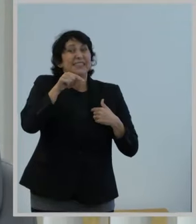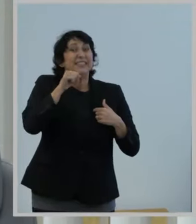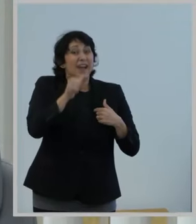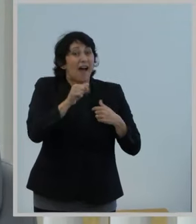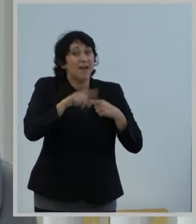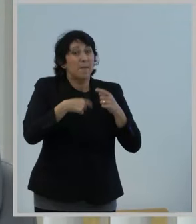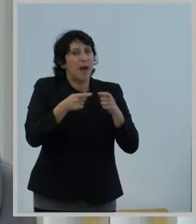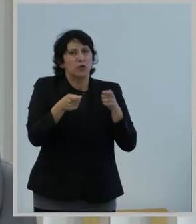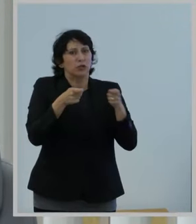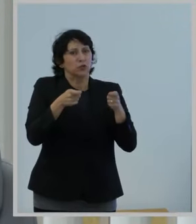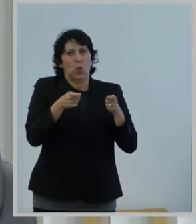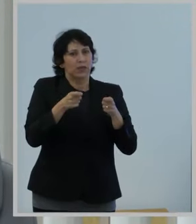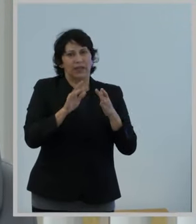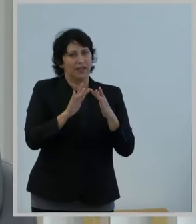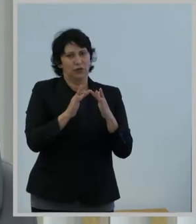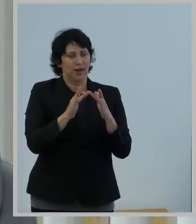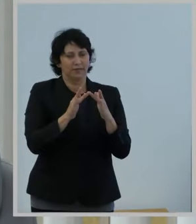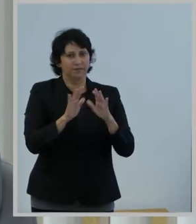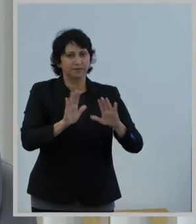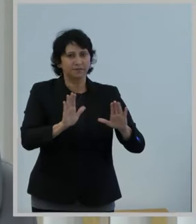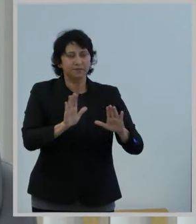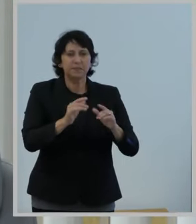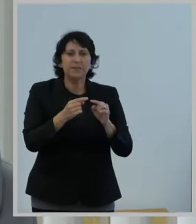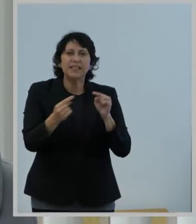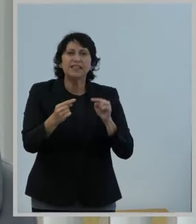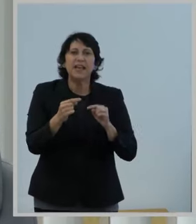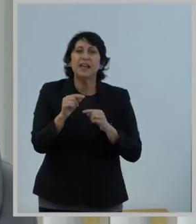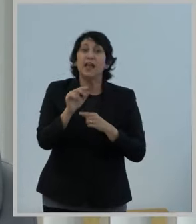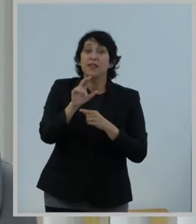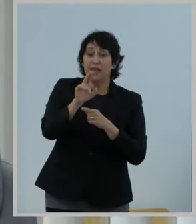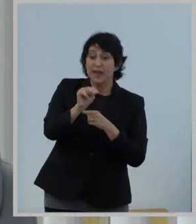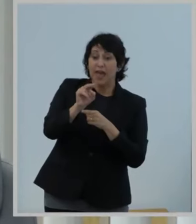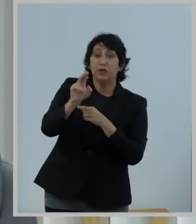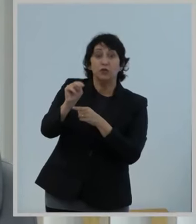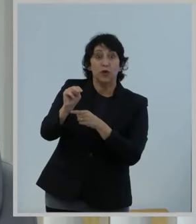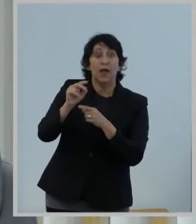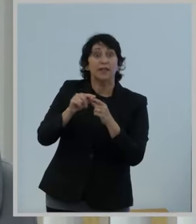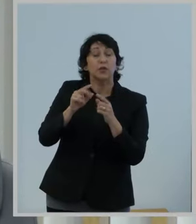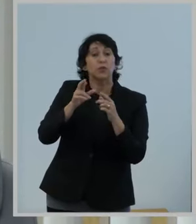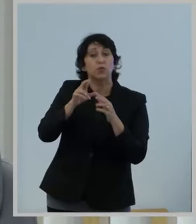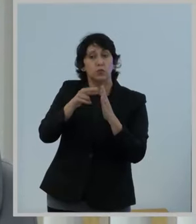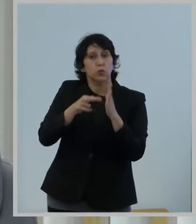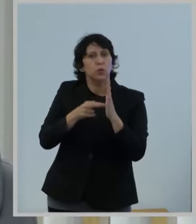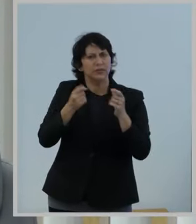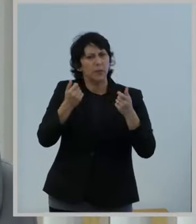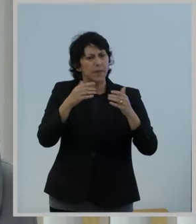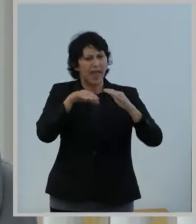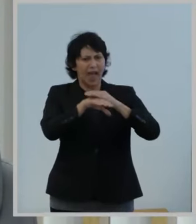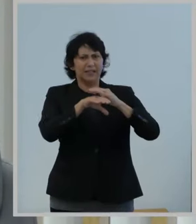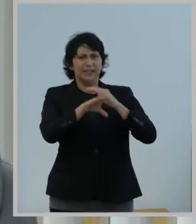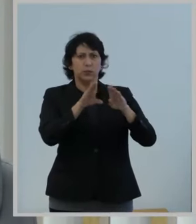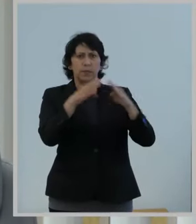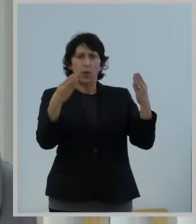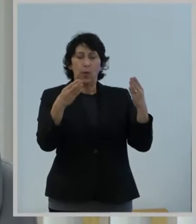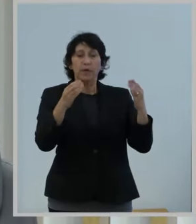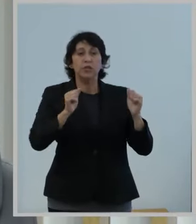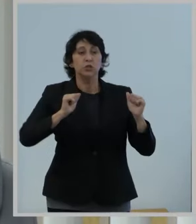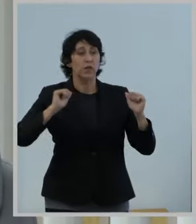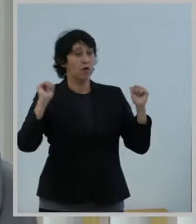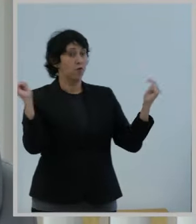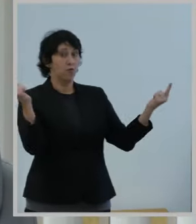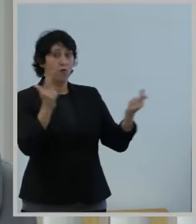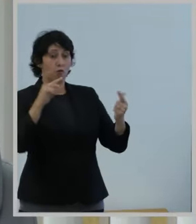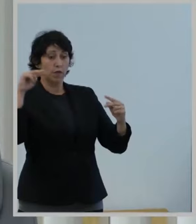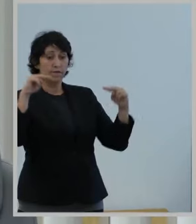Instead, the proposed net neutrality rules will ensure that access to the Internet remains open so that all viewpoints,